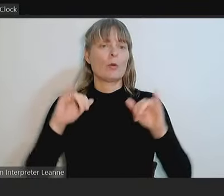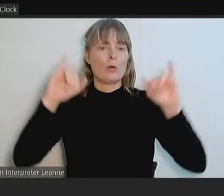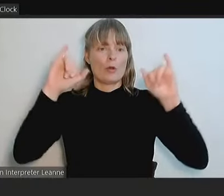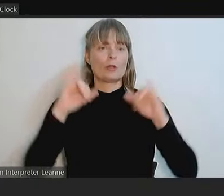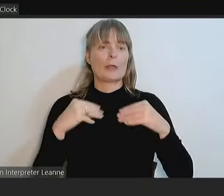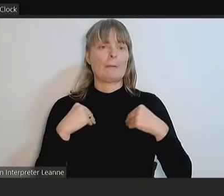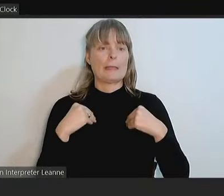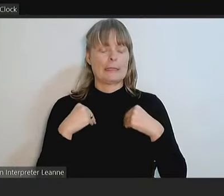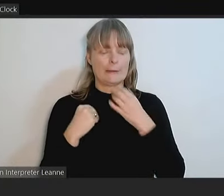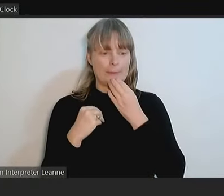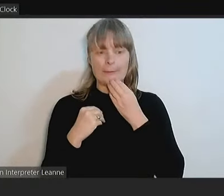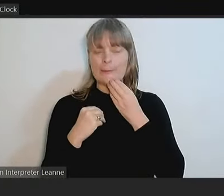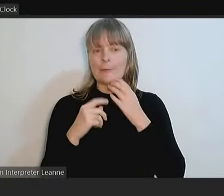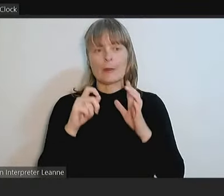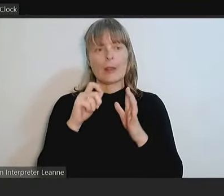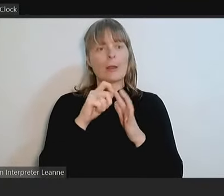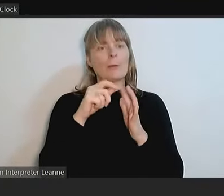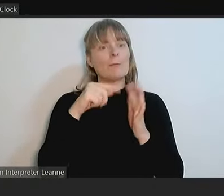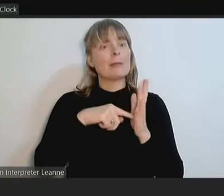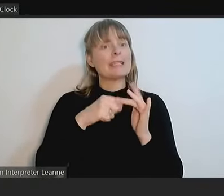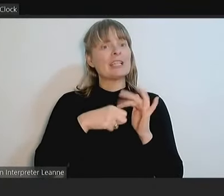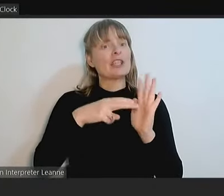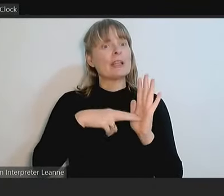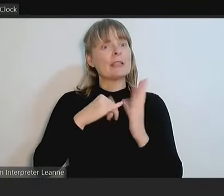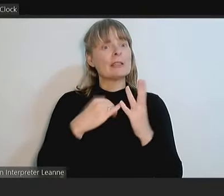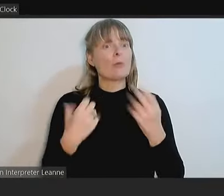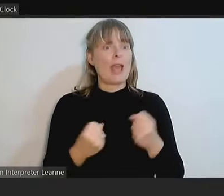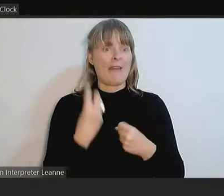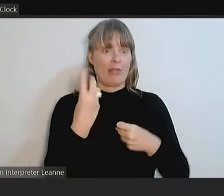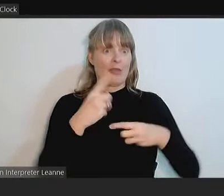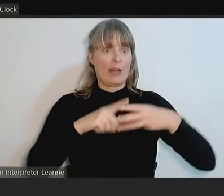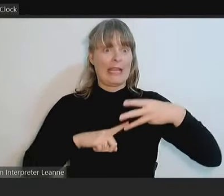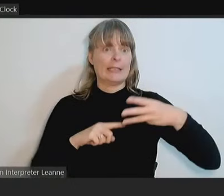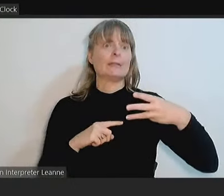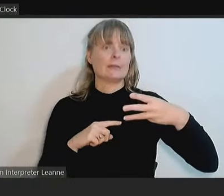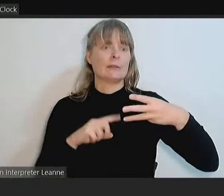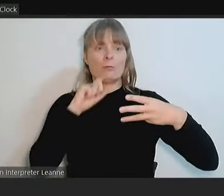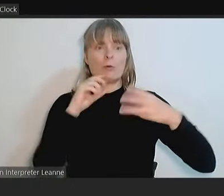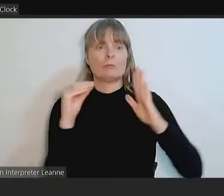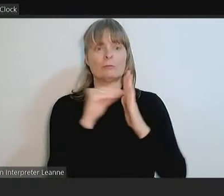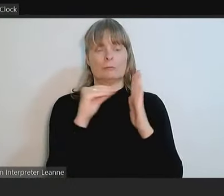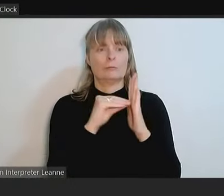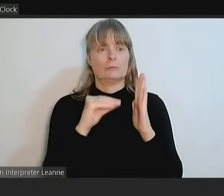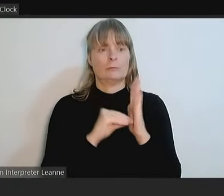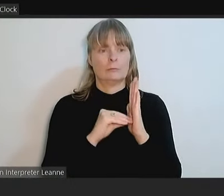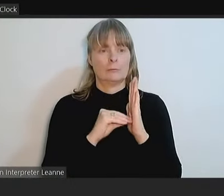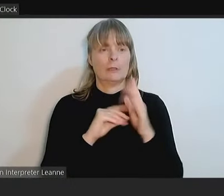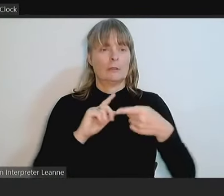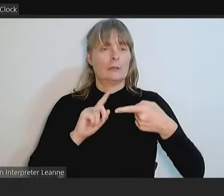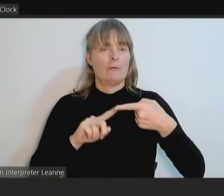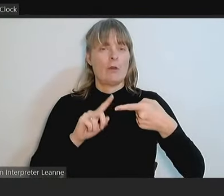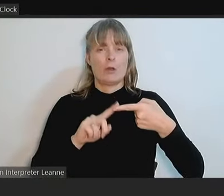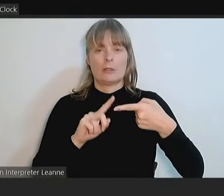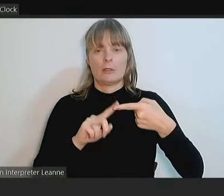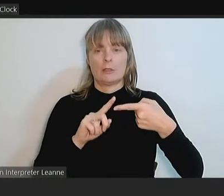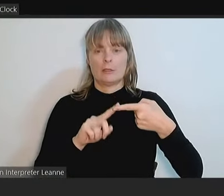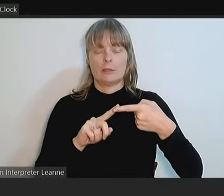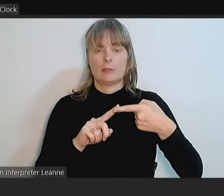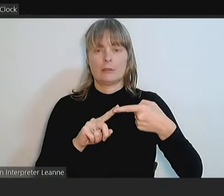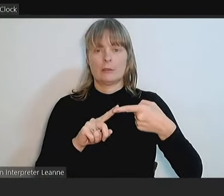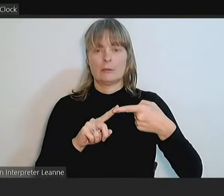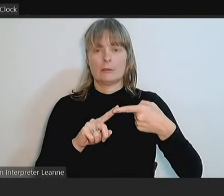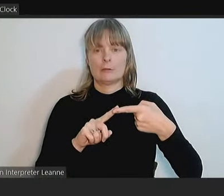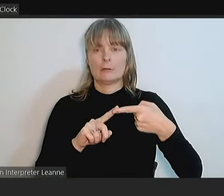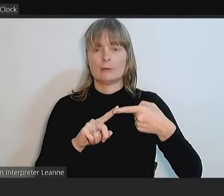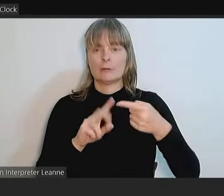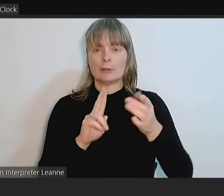Petitions to Council. We have three petitions this evening that will be tabled. I believe the first petition I have is Council